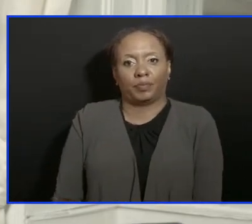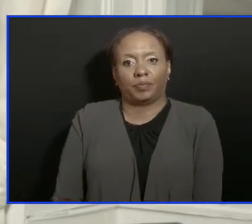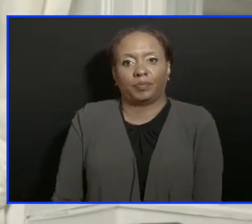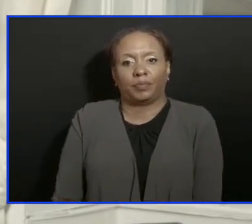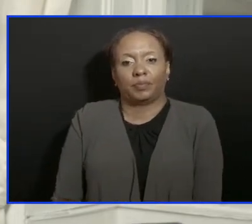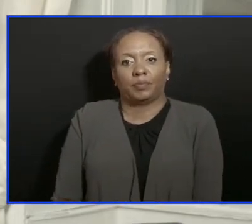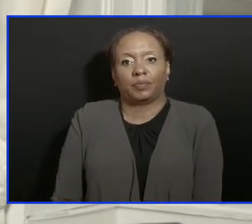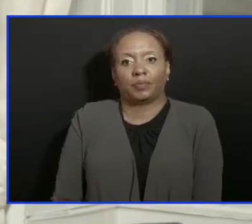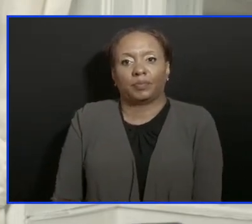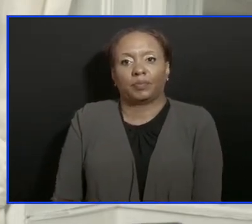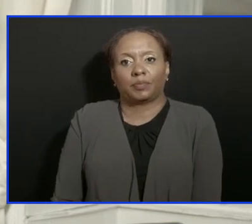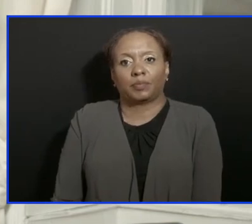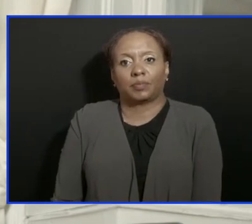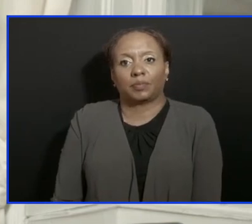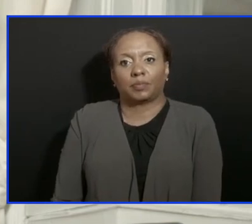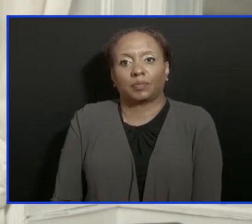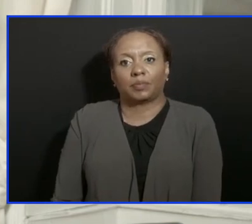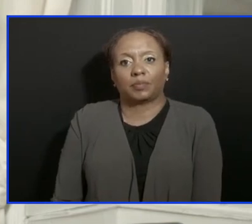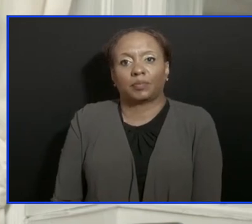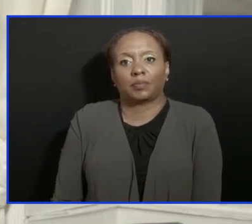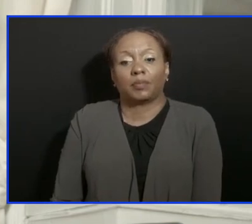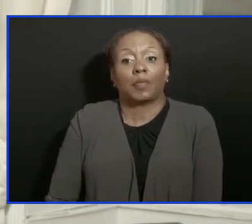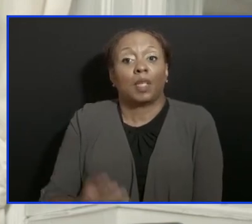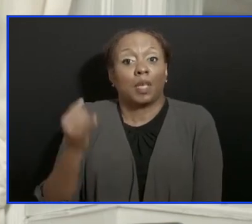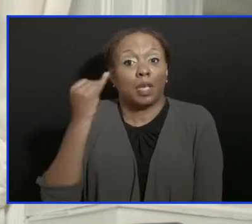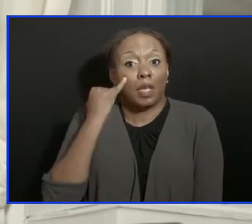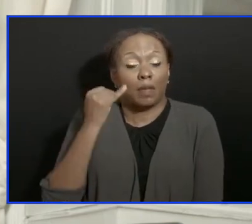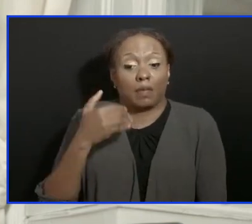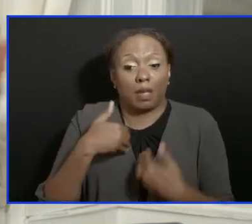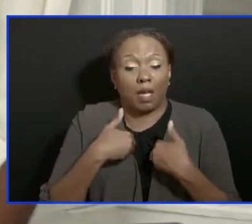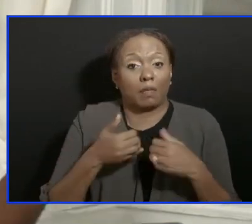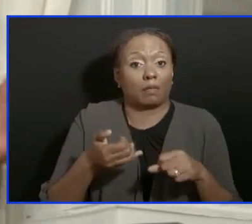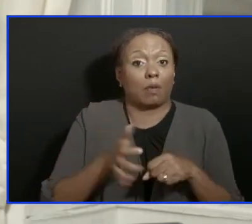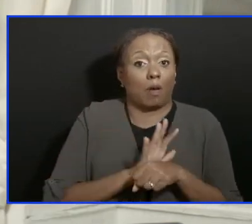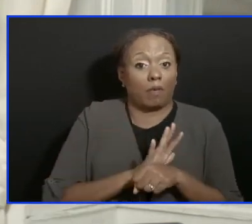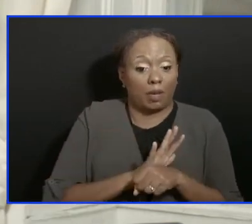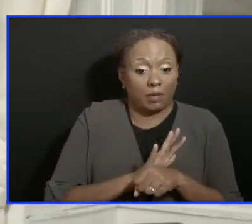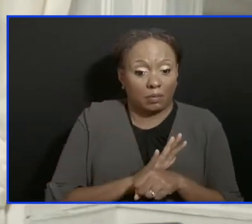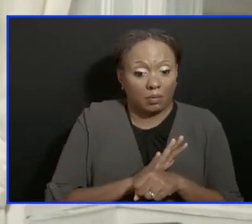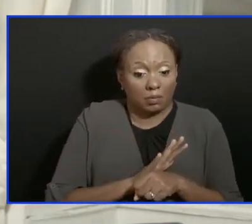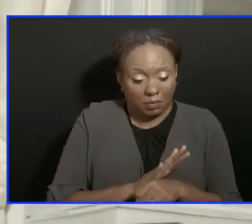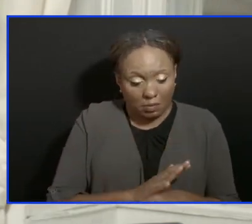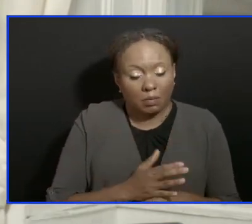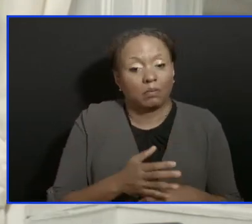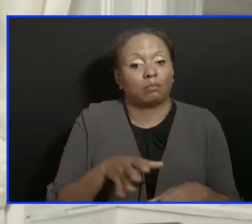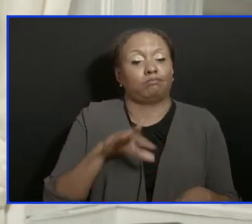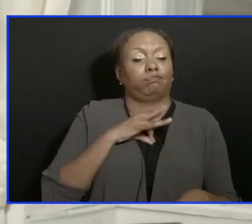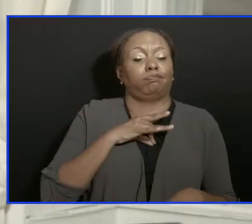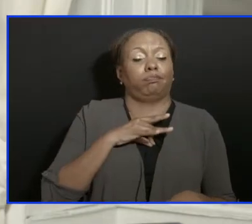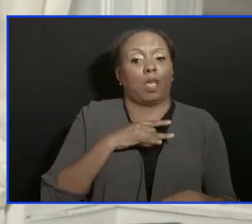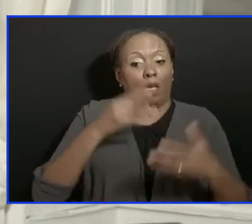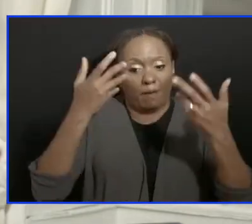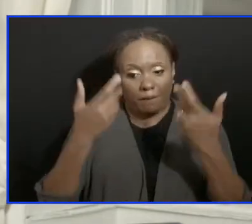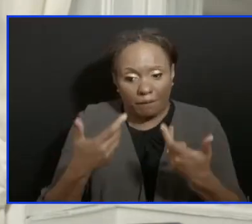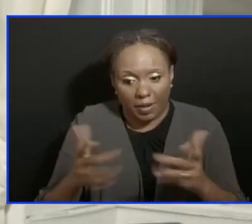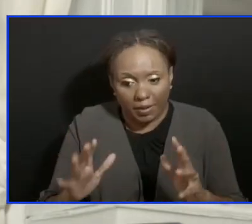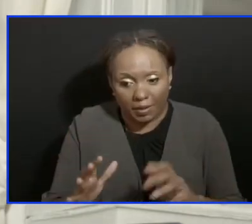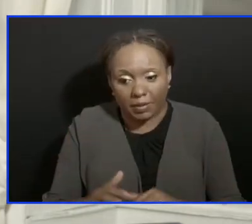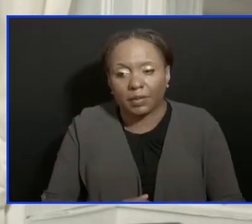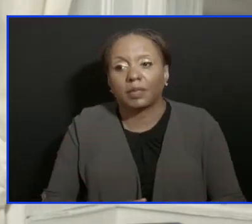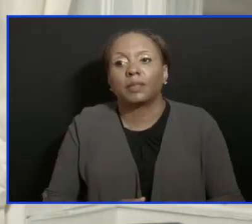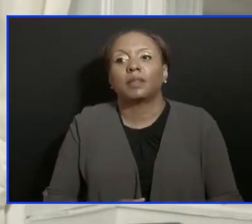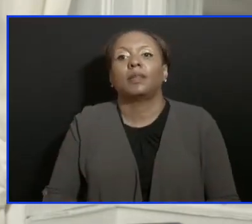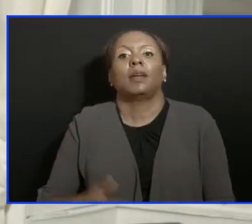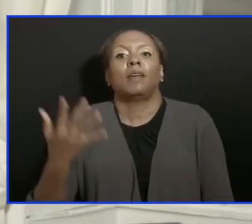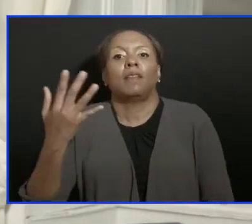a month after, go and get your vaccinations. That's why I said the 15th, because I know how the numbers go. Right? Because you can get it again.